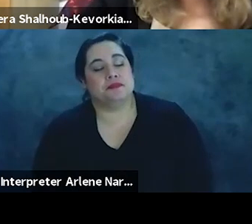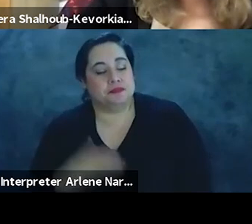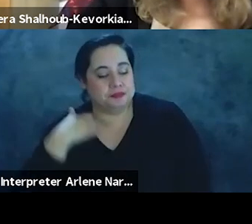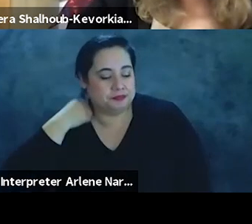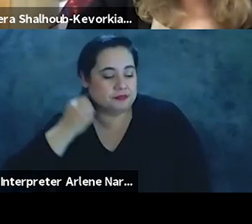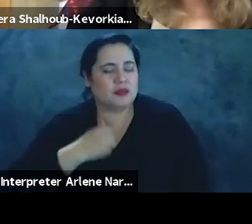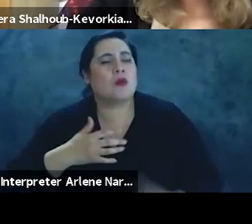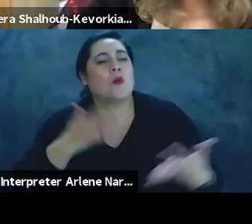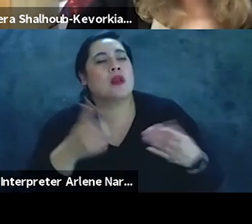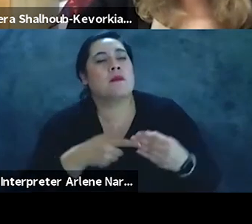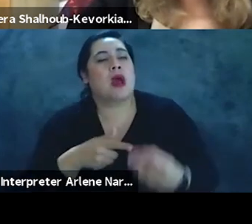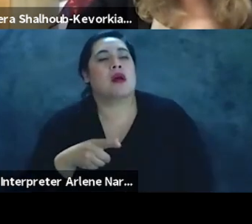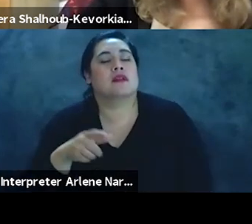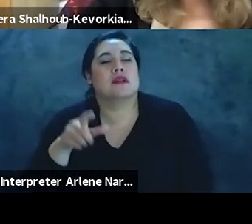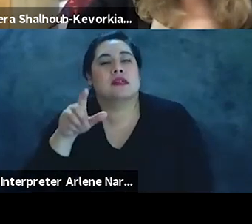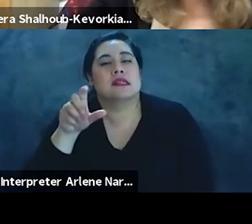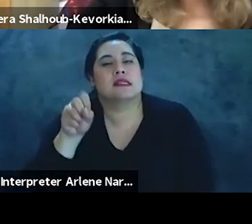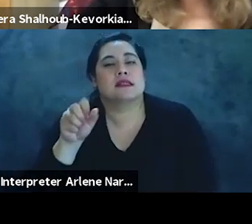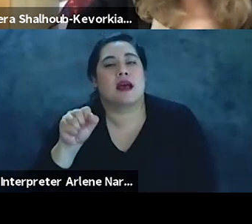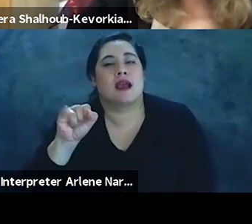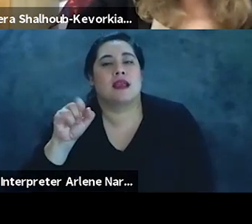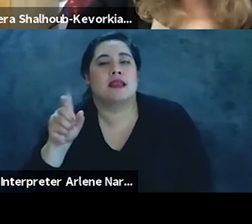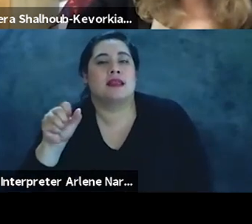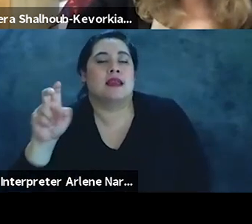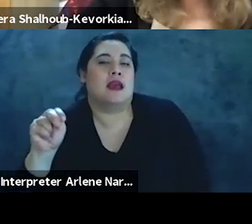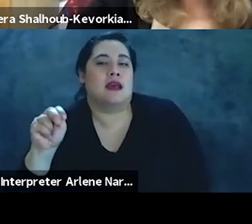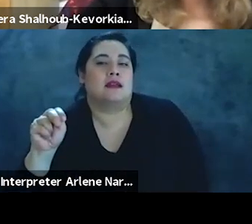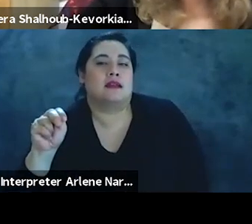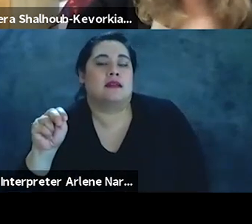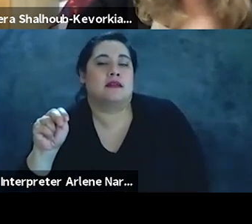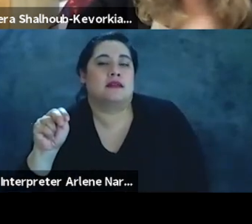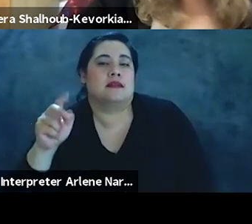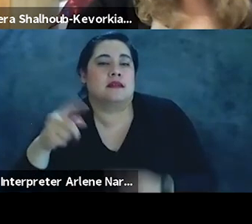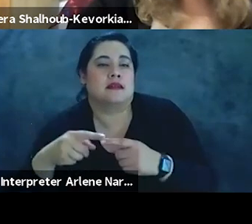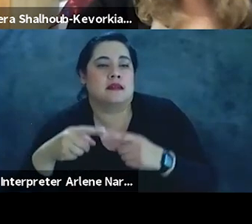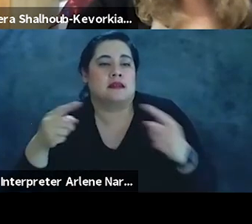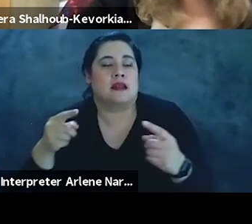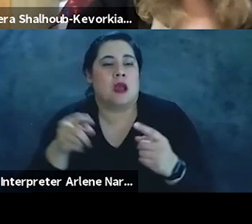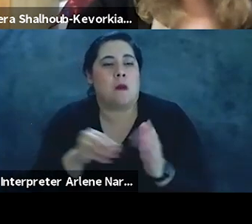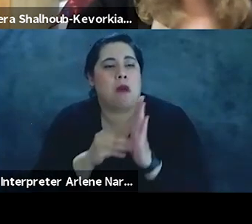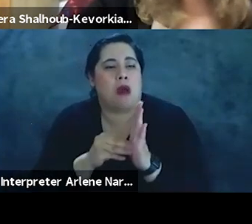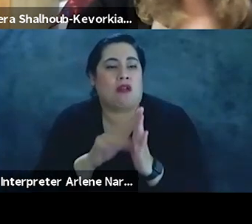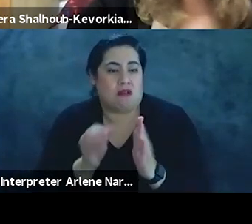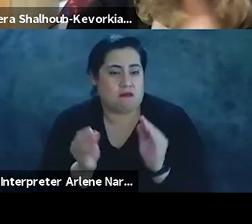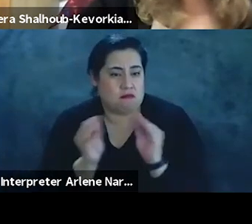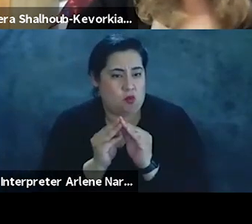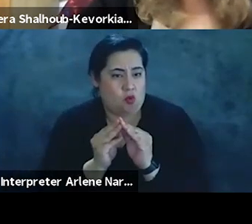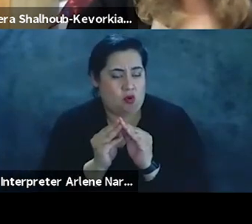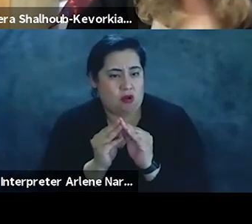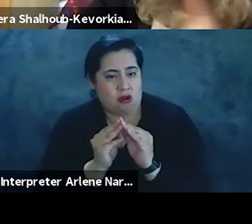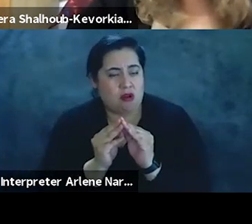What about the Saidian contrapuntal model? Is this model more figural than